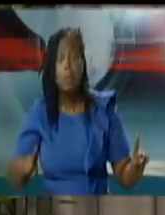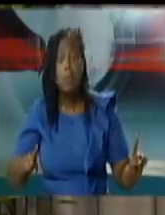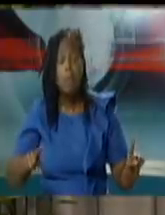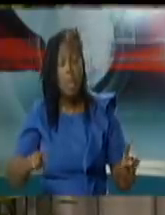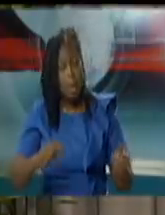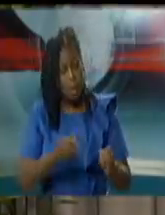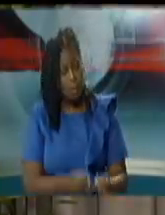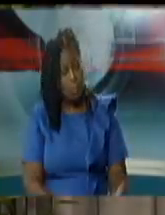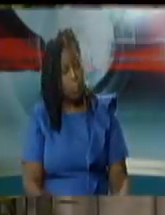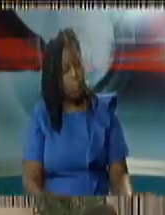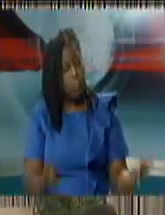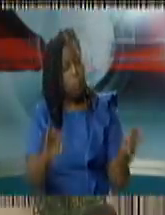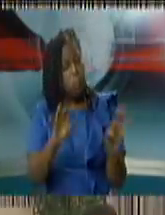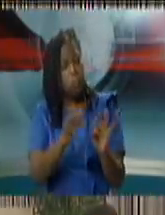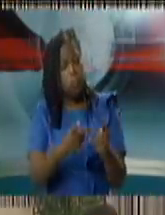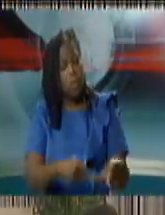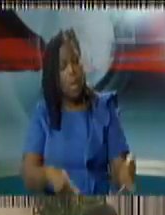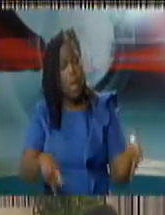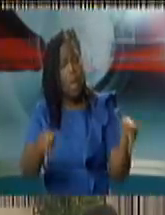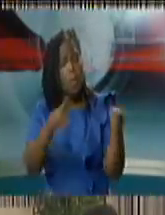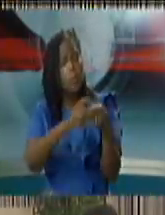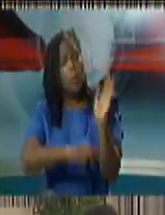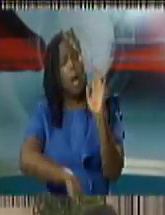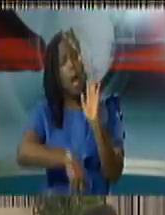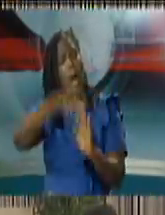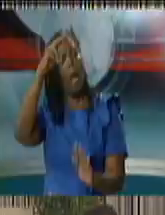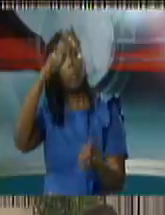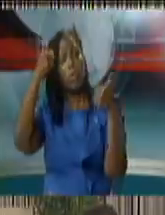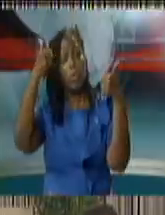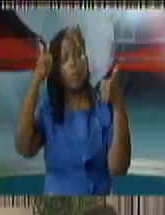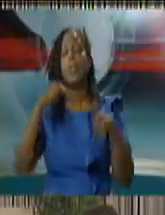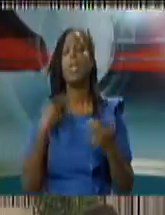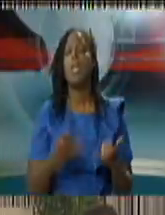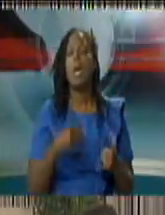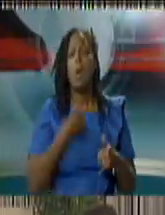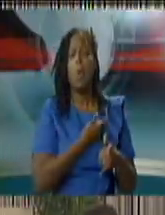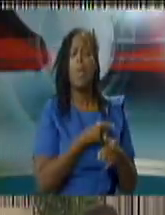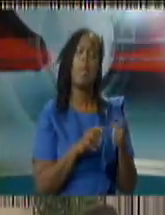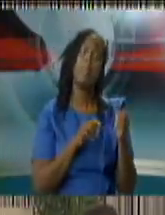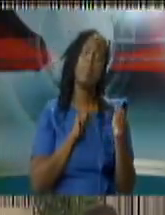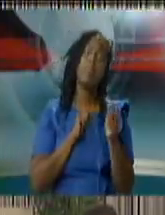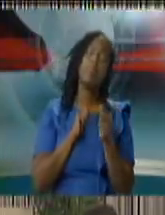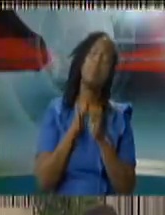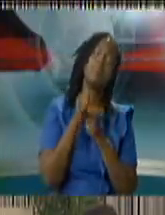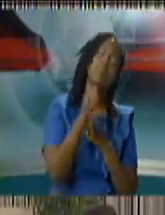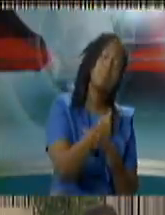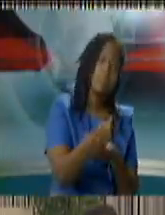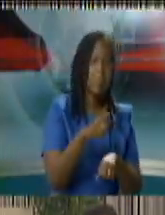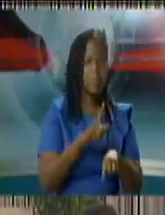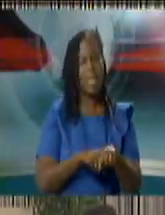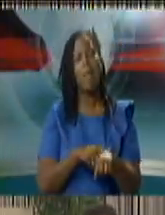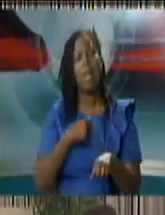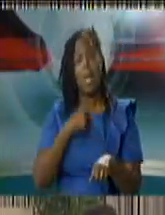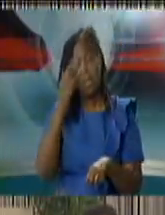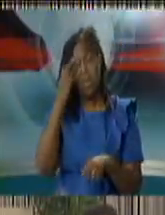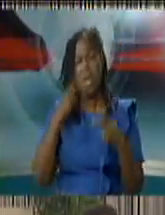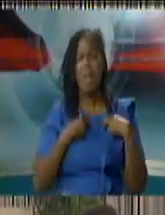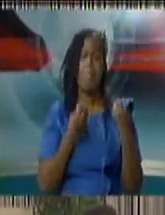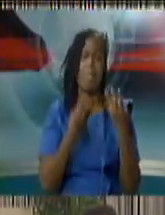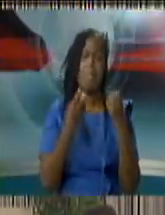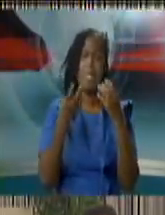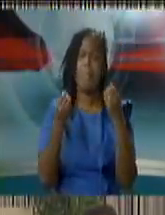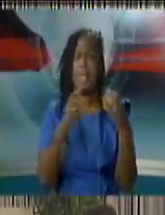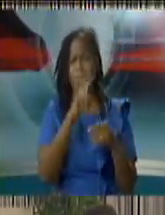recording as well thank you very much we're way past our time and i know there are many questions out there to be